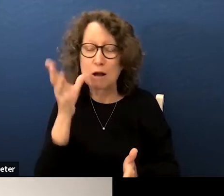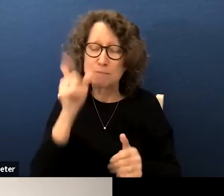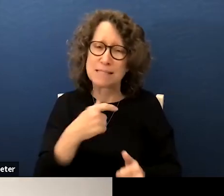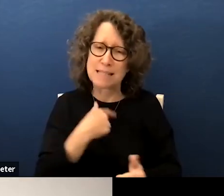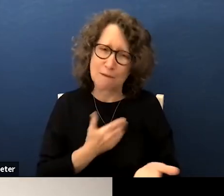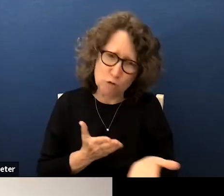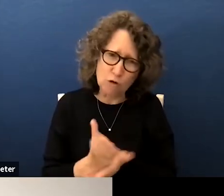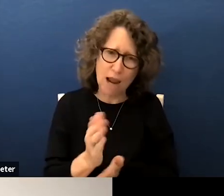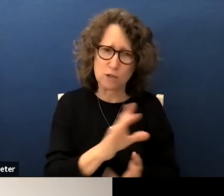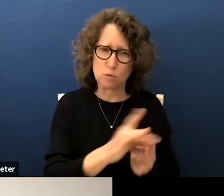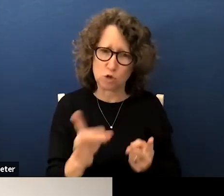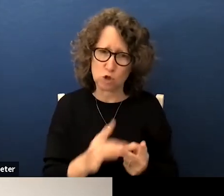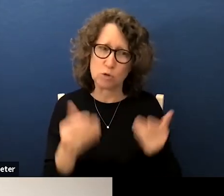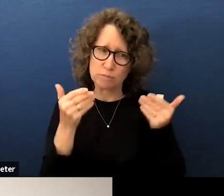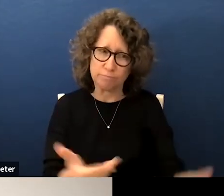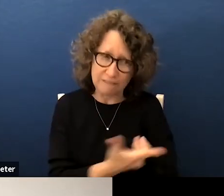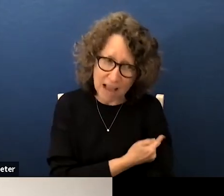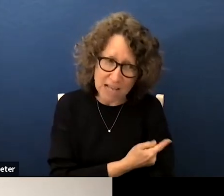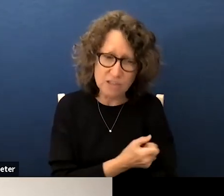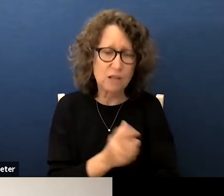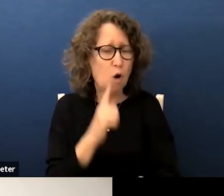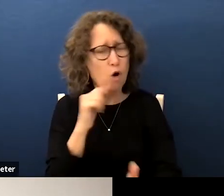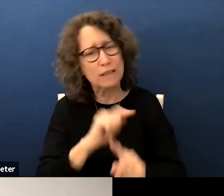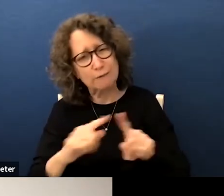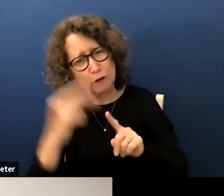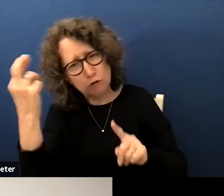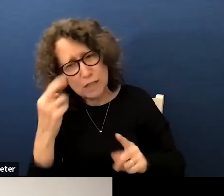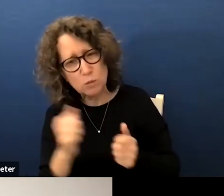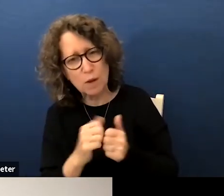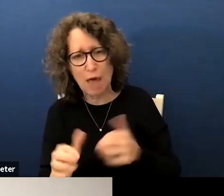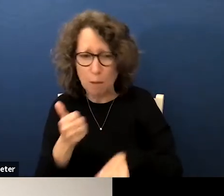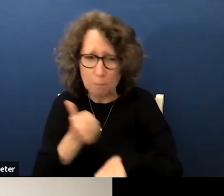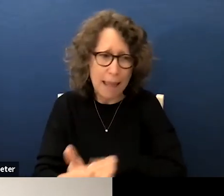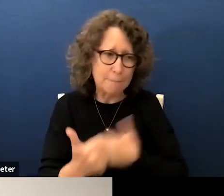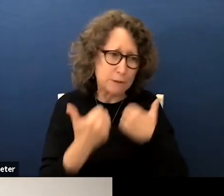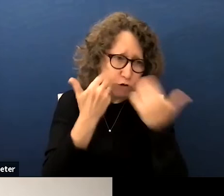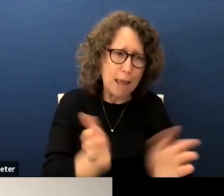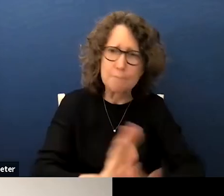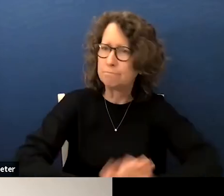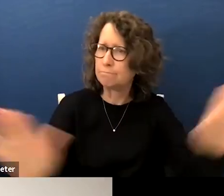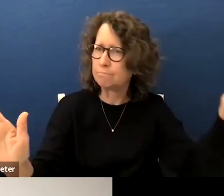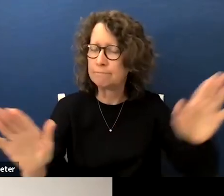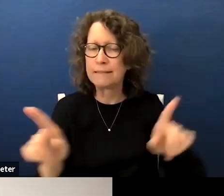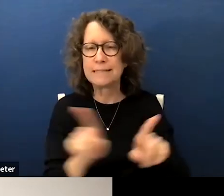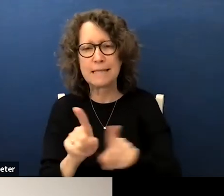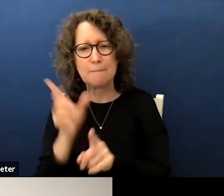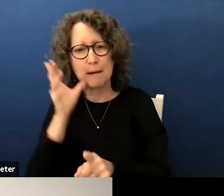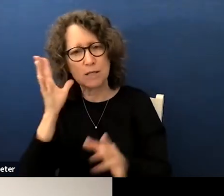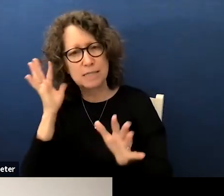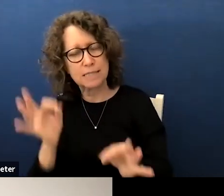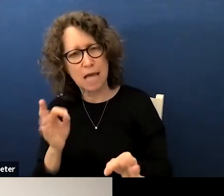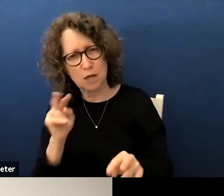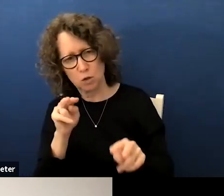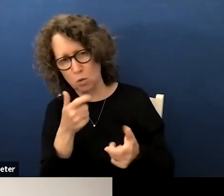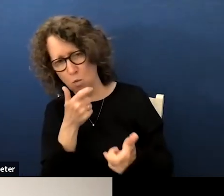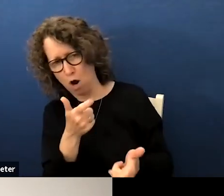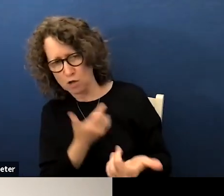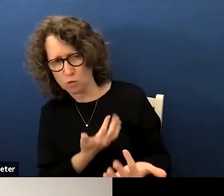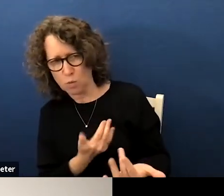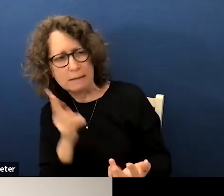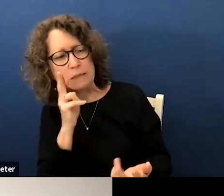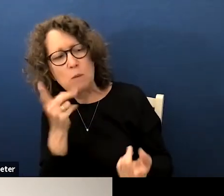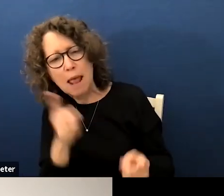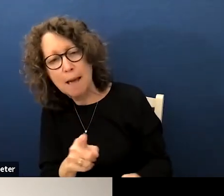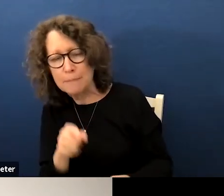the right to choose to vaccinate their child for any number of reasons without blame or shame as do parents who decide to watch and wait